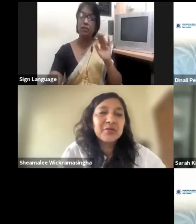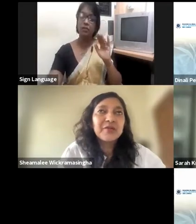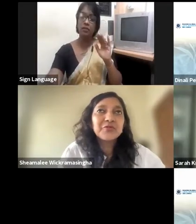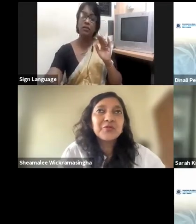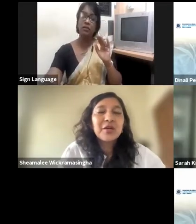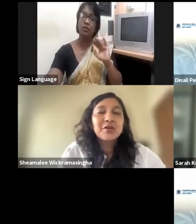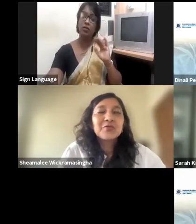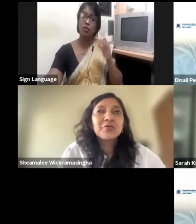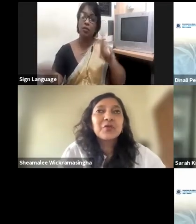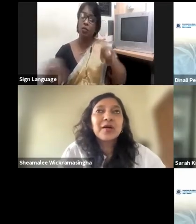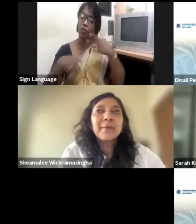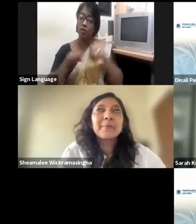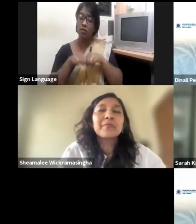confident and you have to